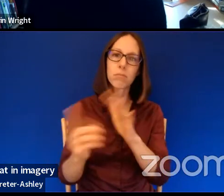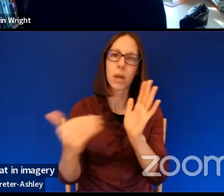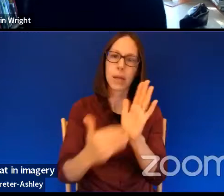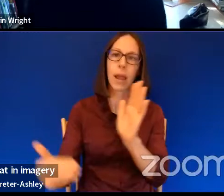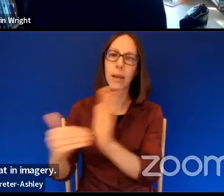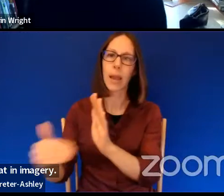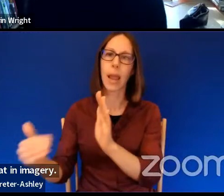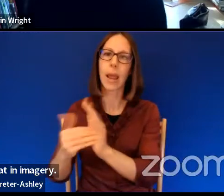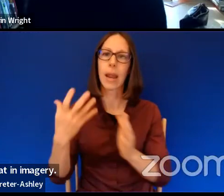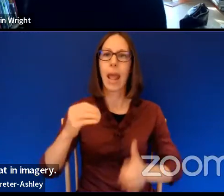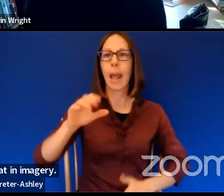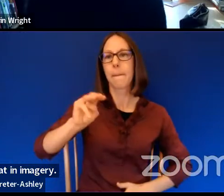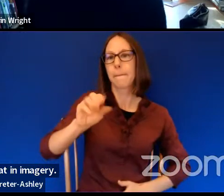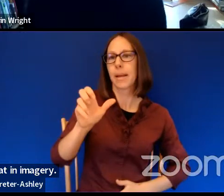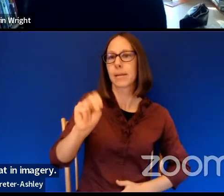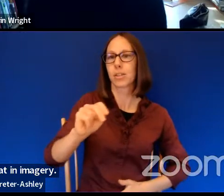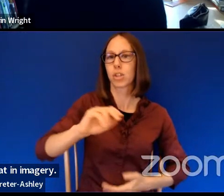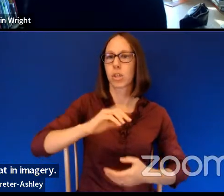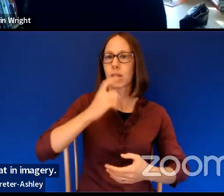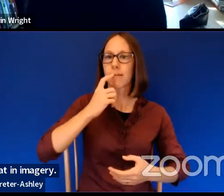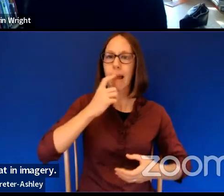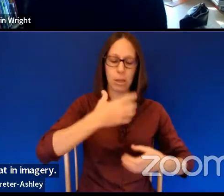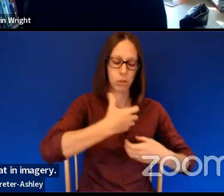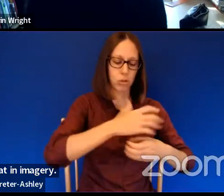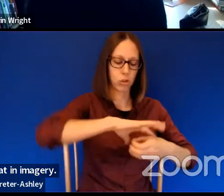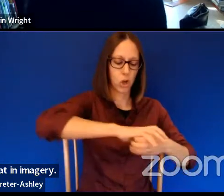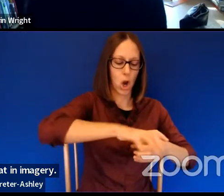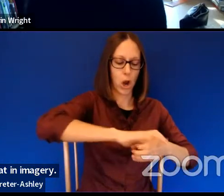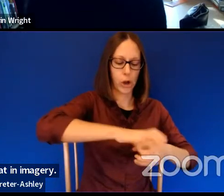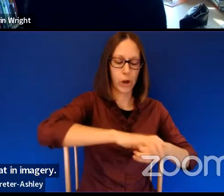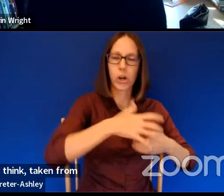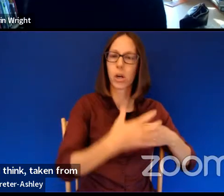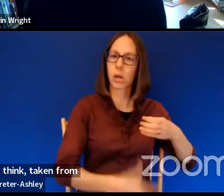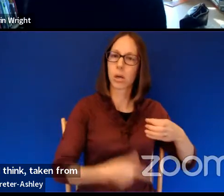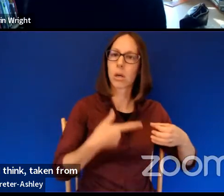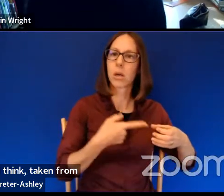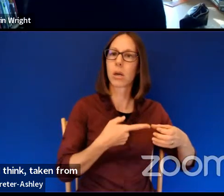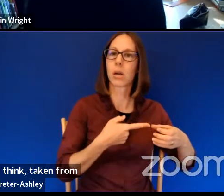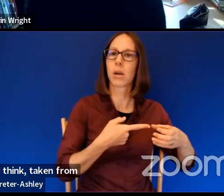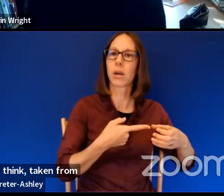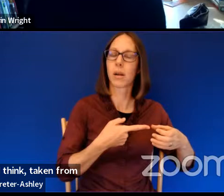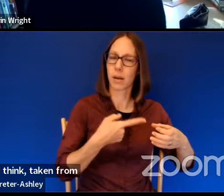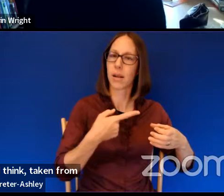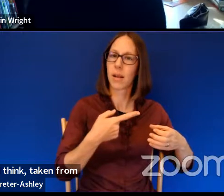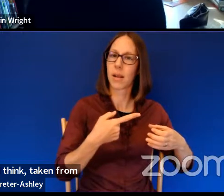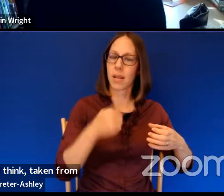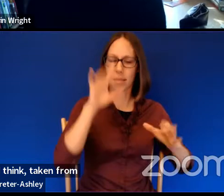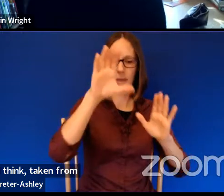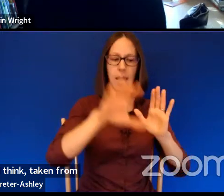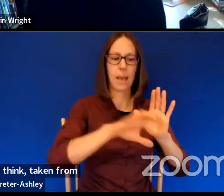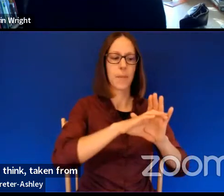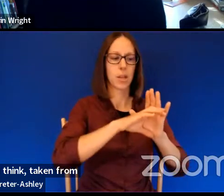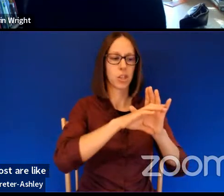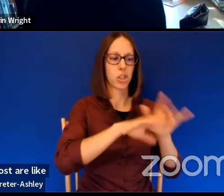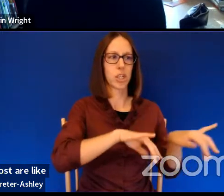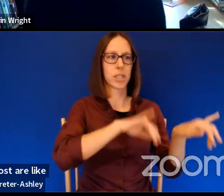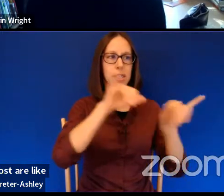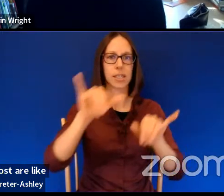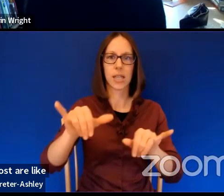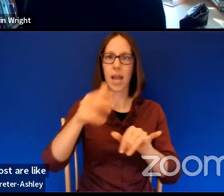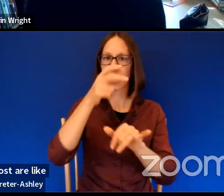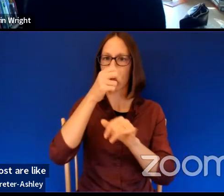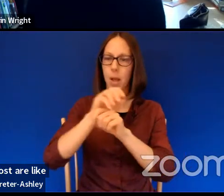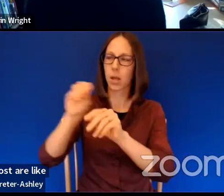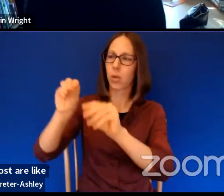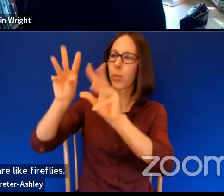was taken from the place, but also I think taken from the way that the images almost are like fireflies. They appear and